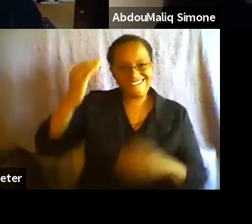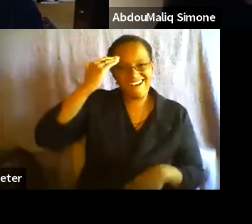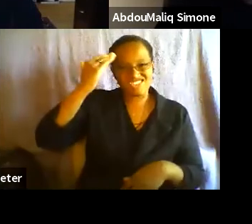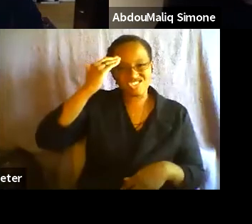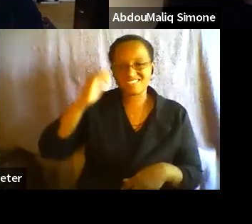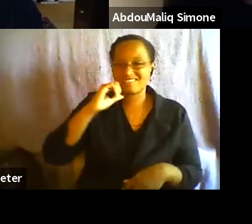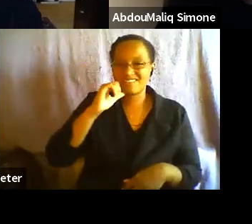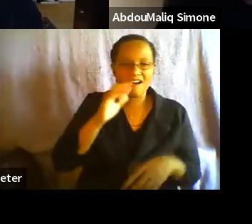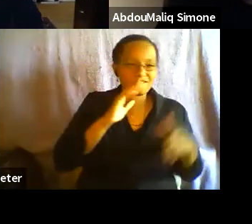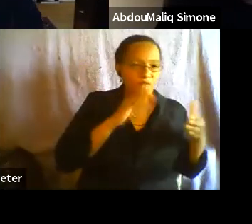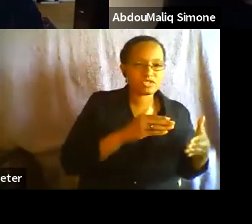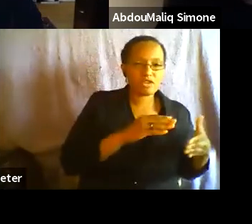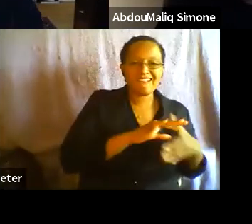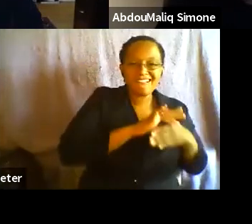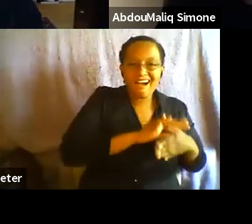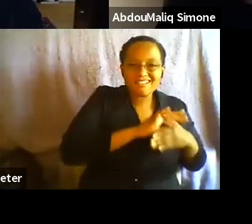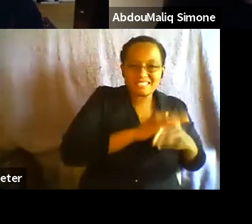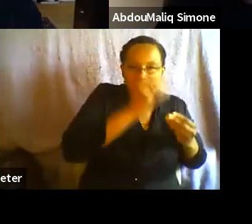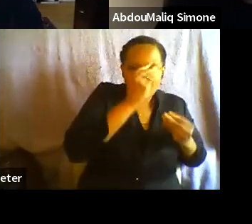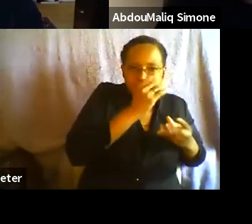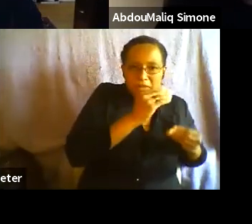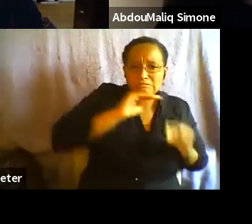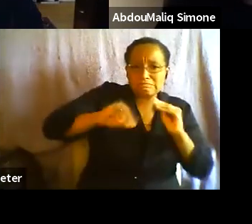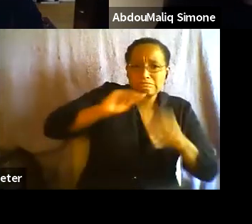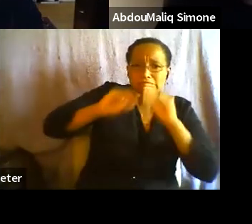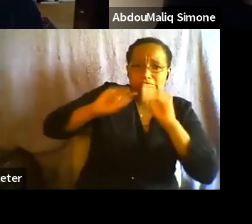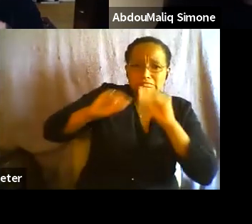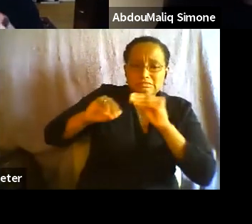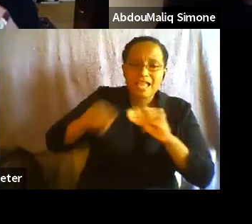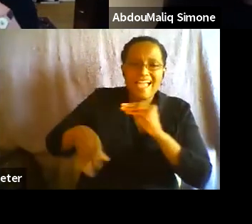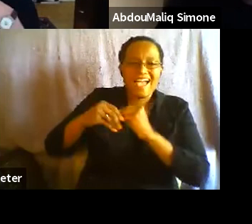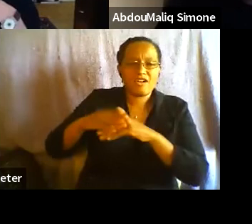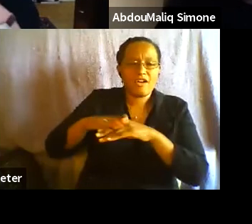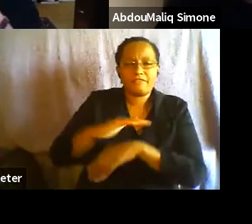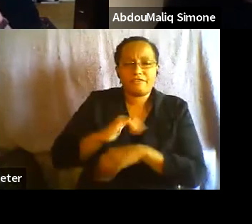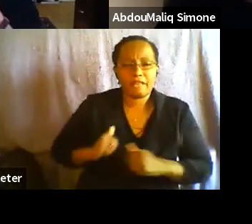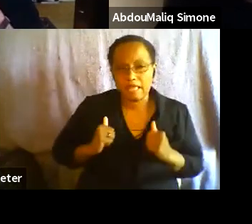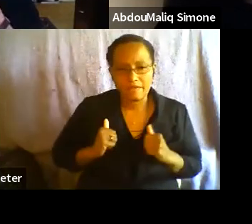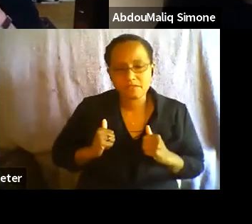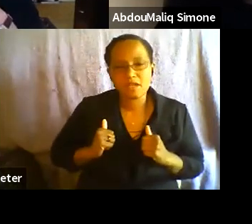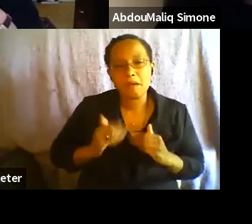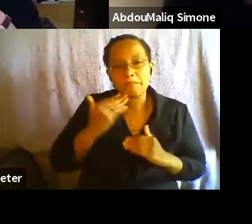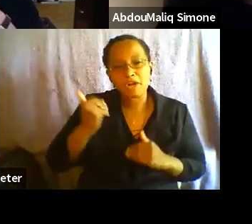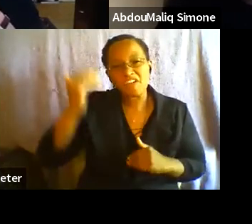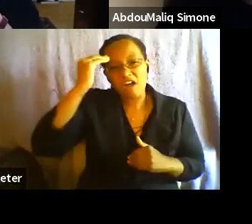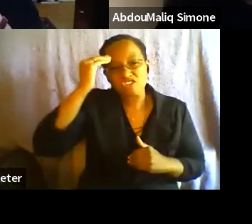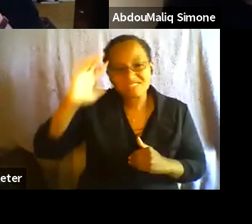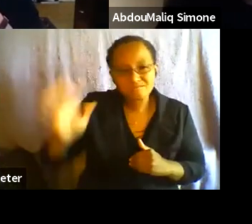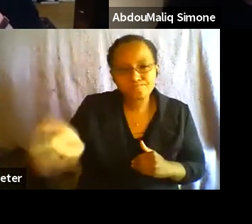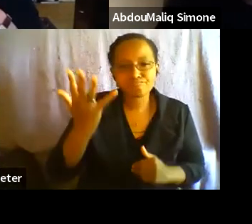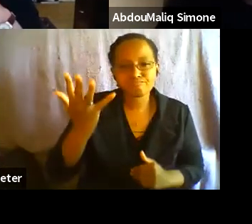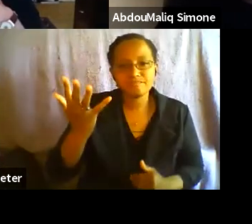people's, uh, knowledge or lives. Um, and, and maybe one last thing I'll say right now